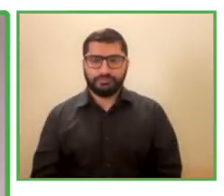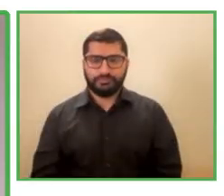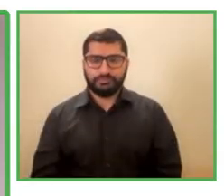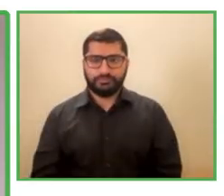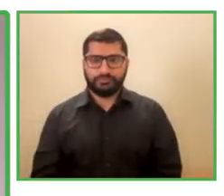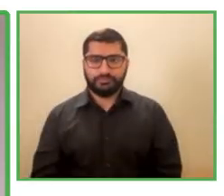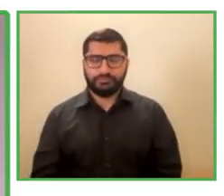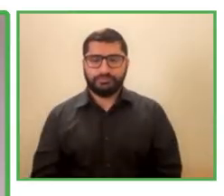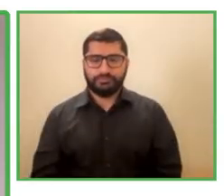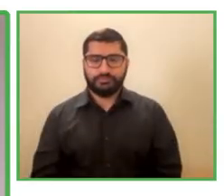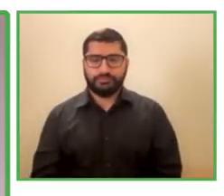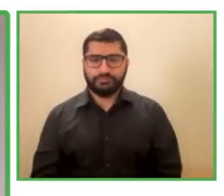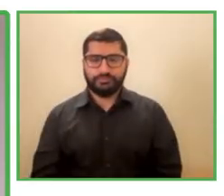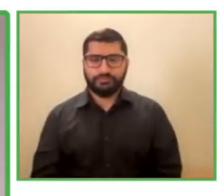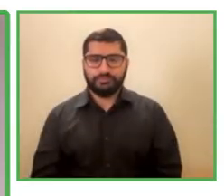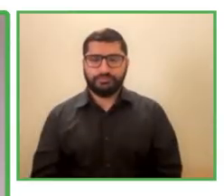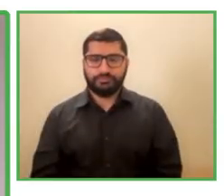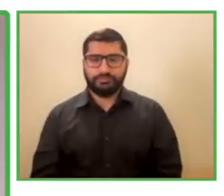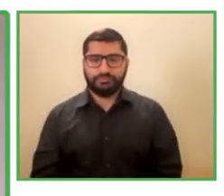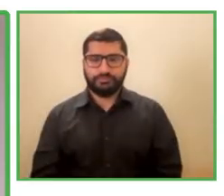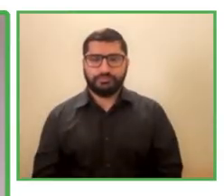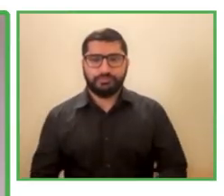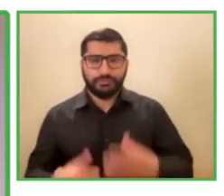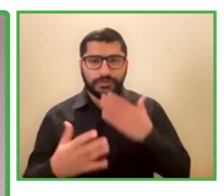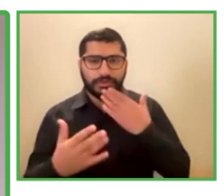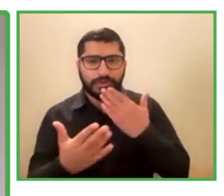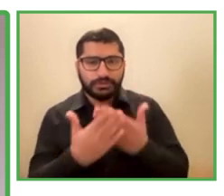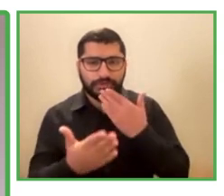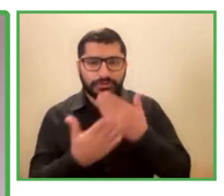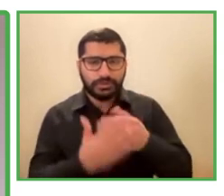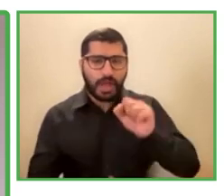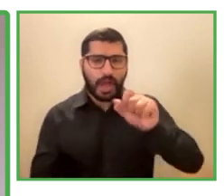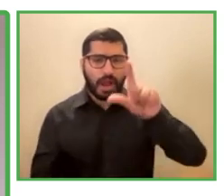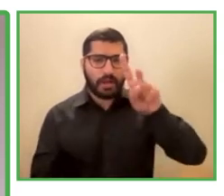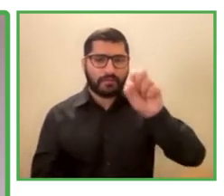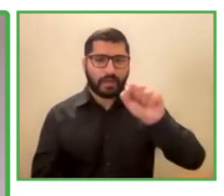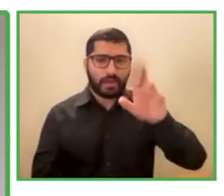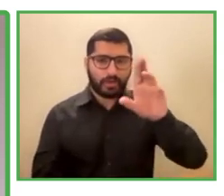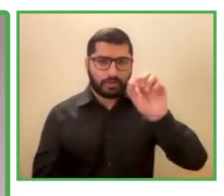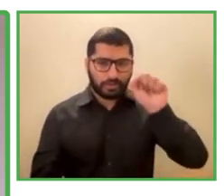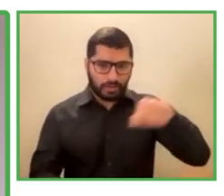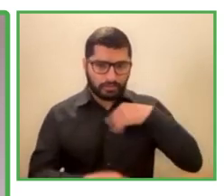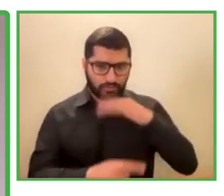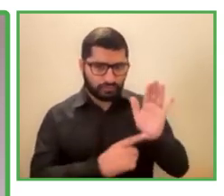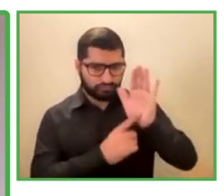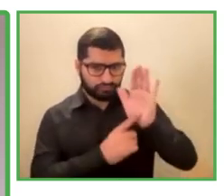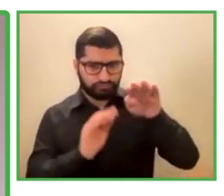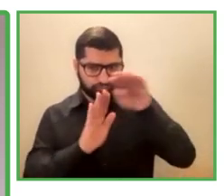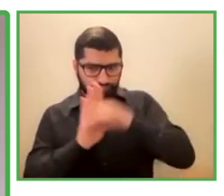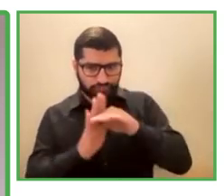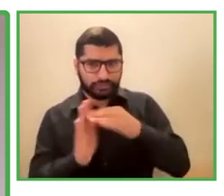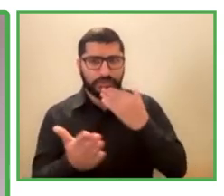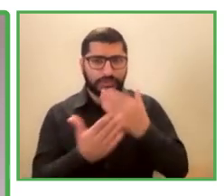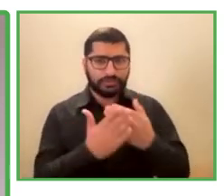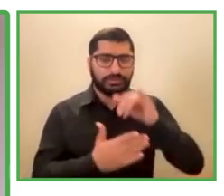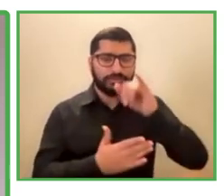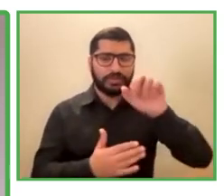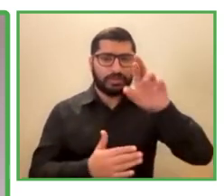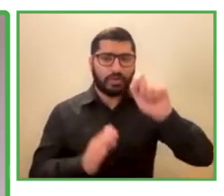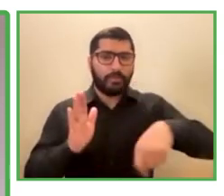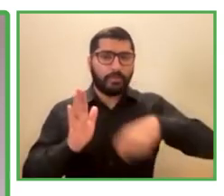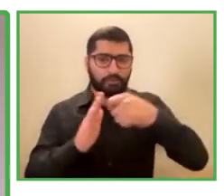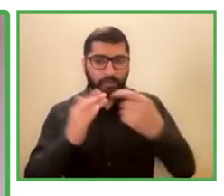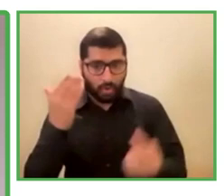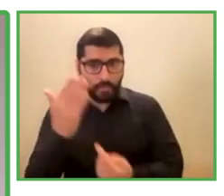Thank you, Alvaro, for your presentation. Thank you to Zero Project for granting me the opportunity